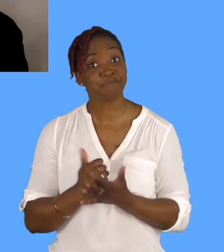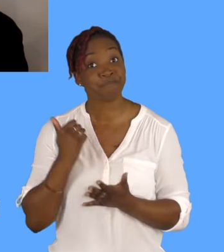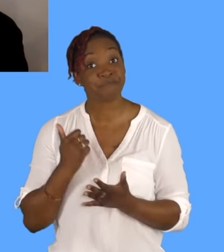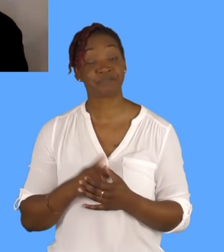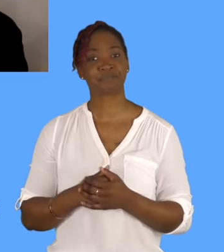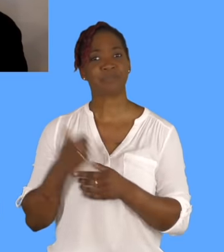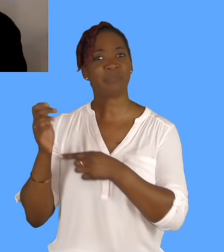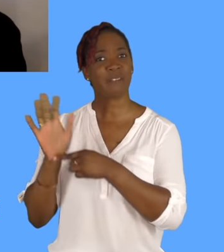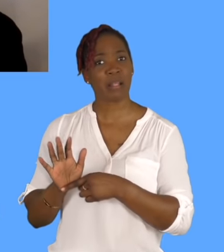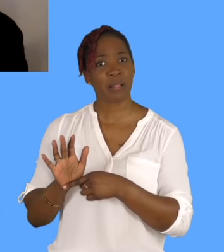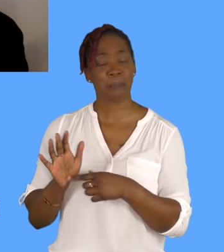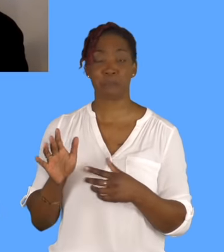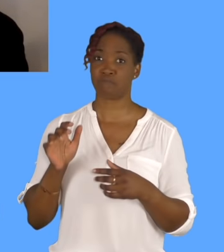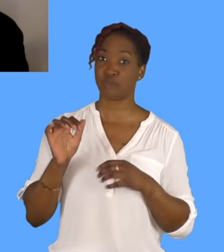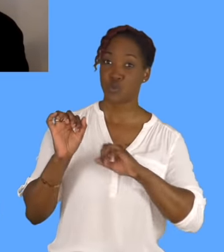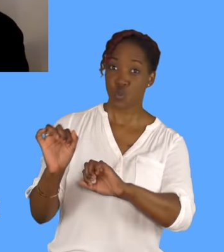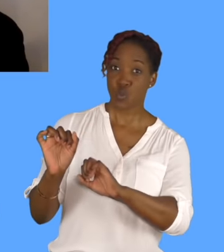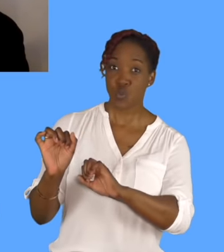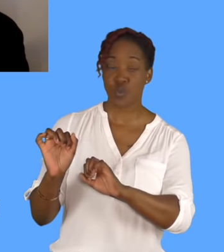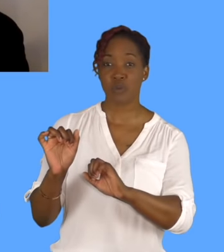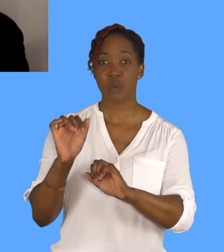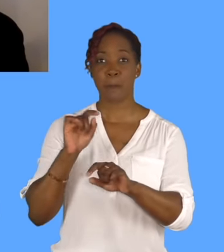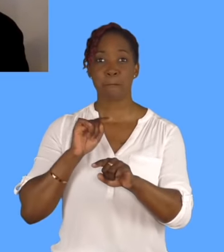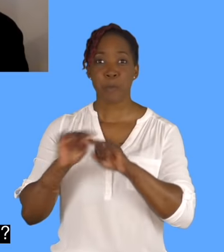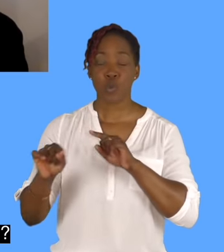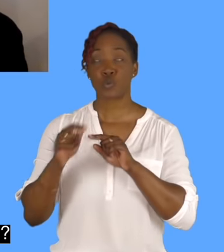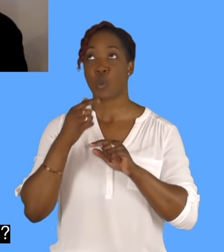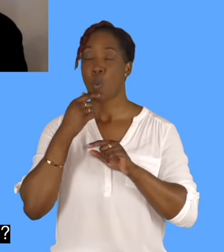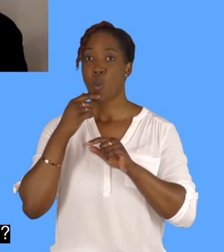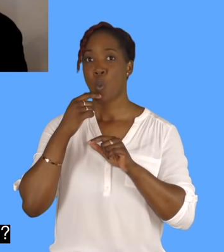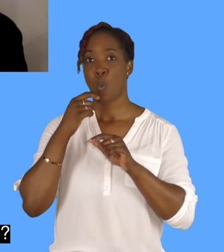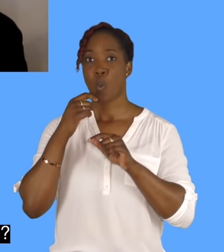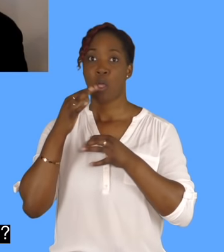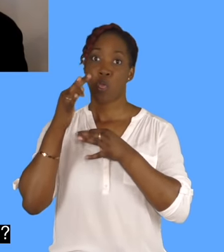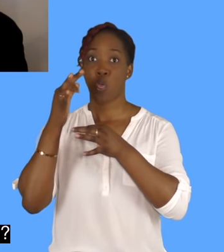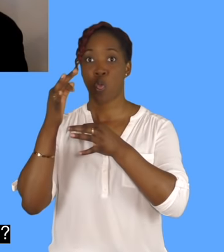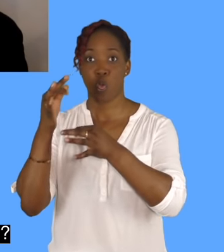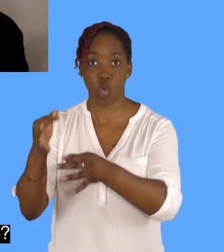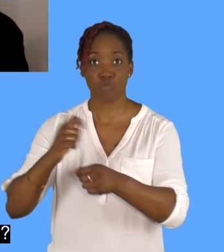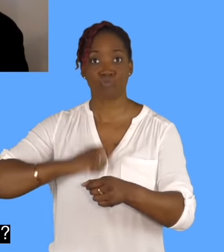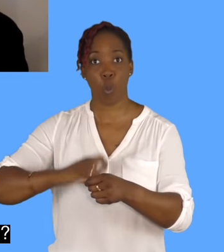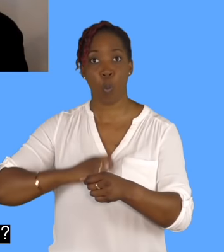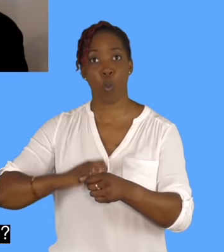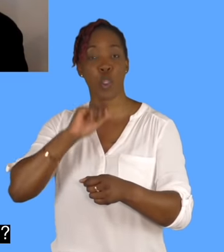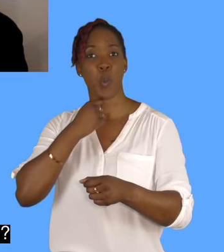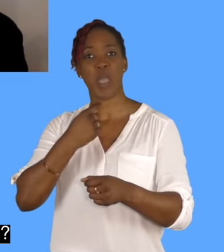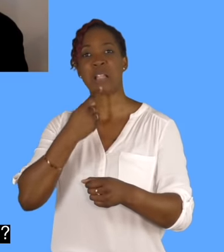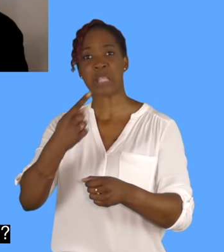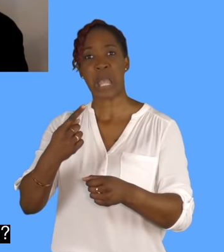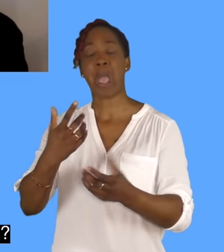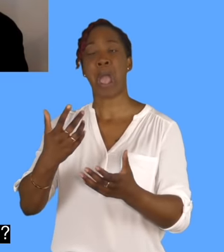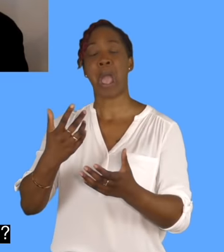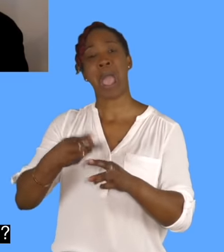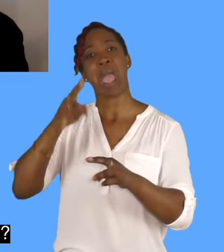your most sought after role of any film that you've seen? You would have went, Ken, if I could be the lead